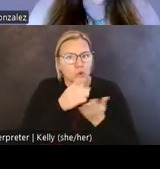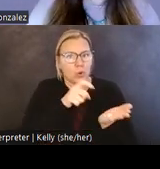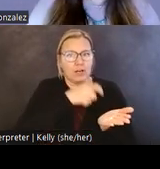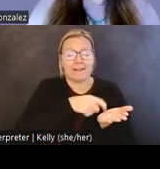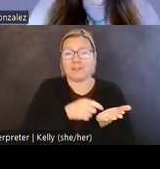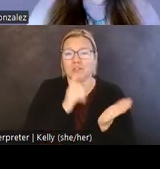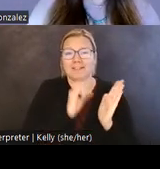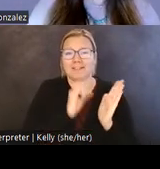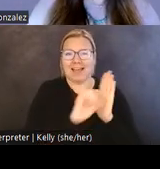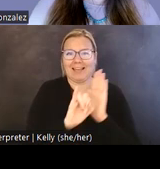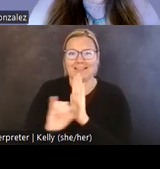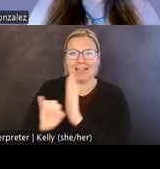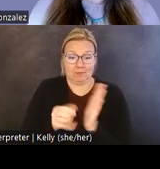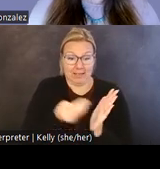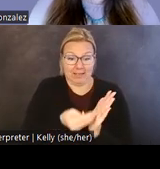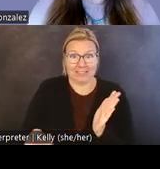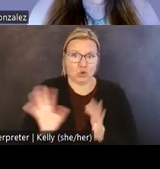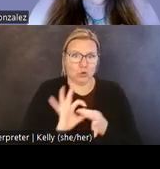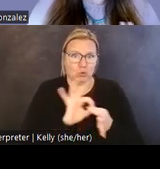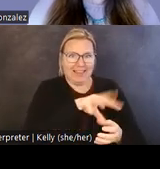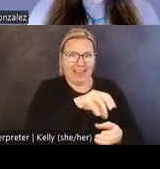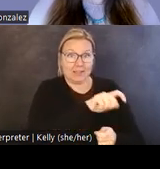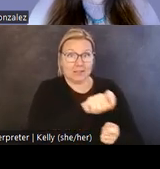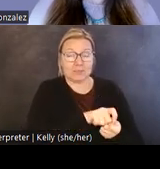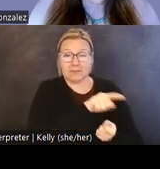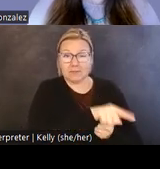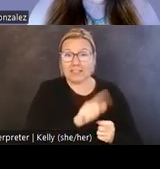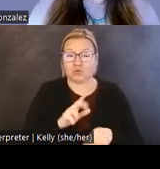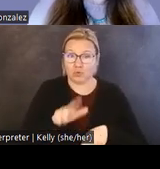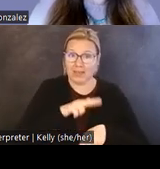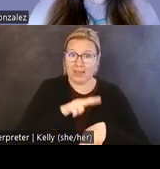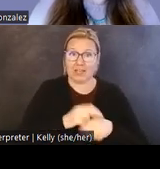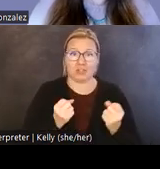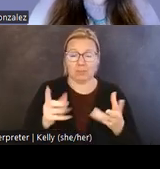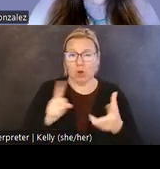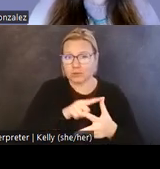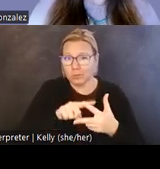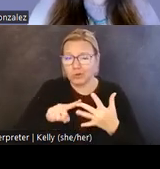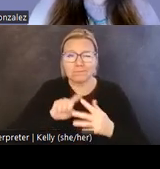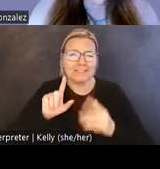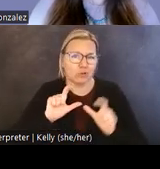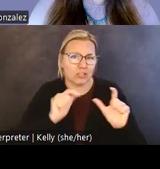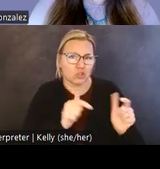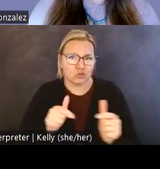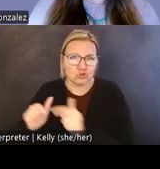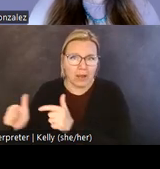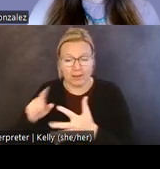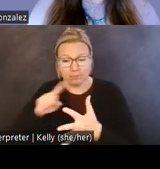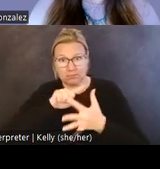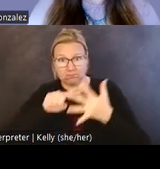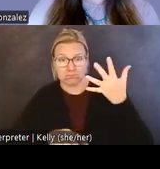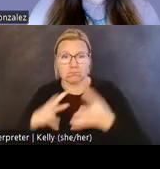the material dimensions related to how the nation's multiple communities, Umpqua, Malala, Roe River, Kalapuya, and Chasta,